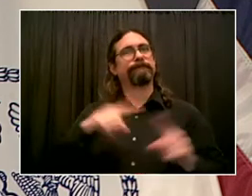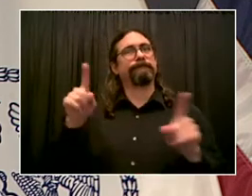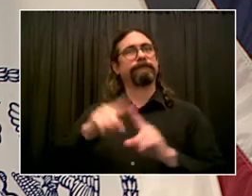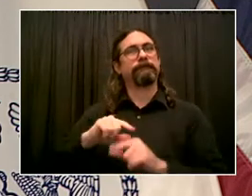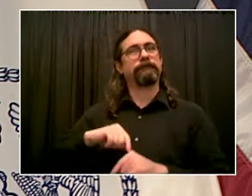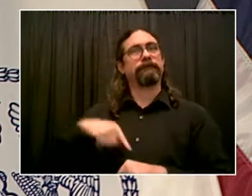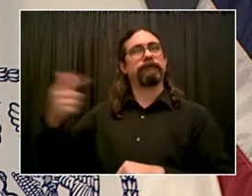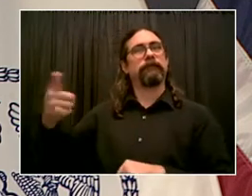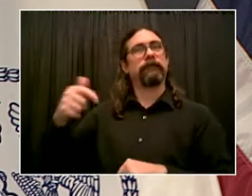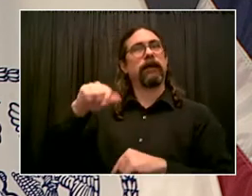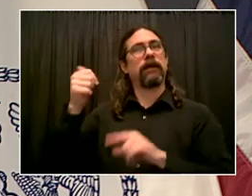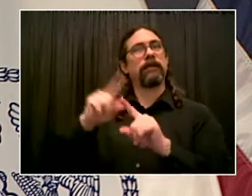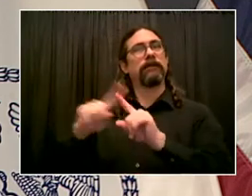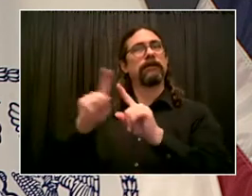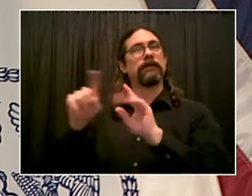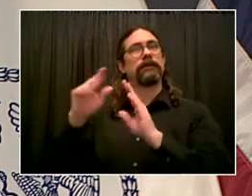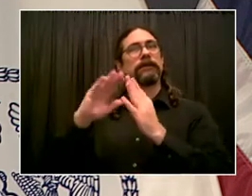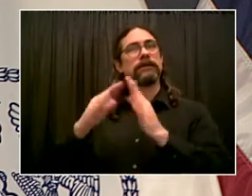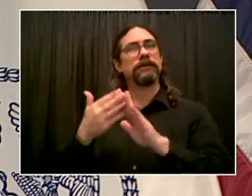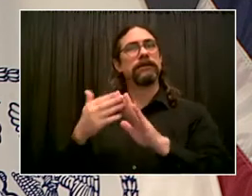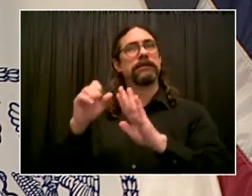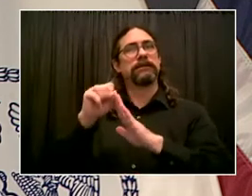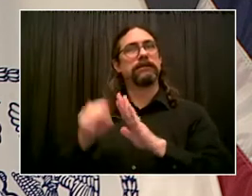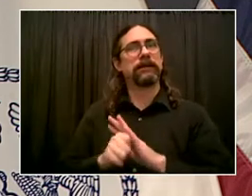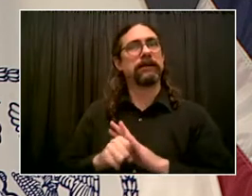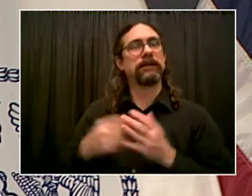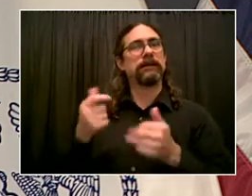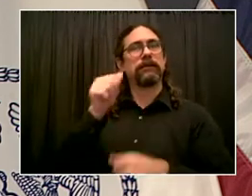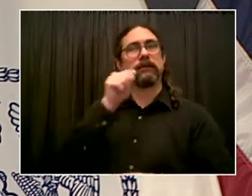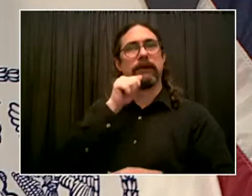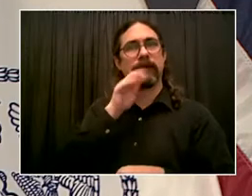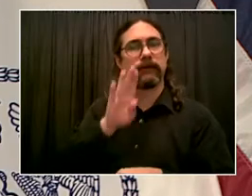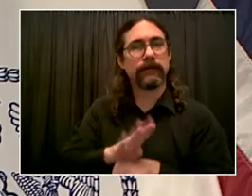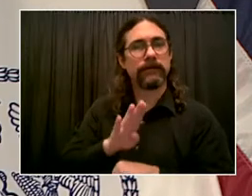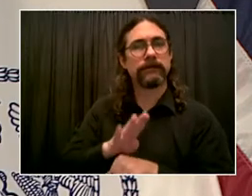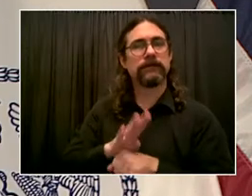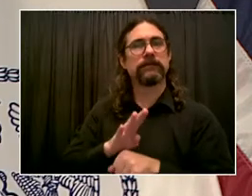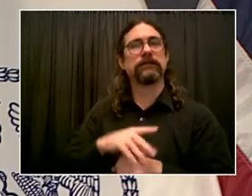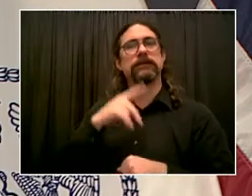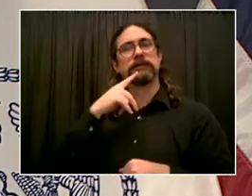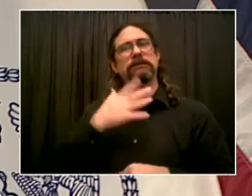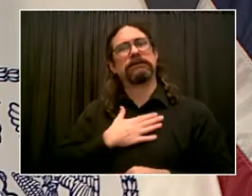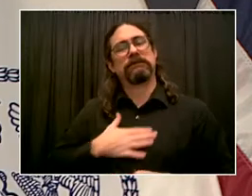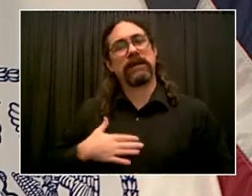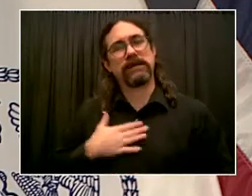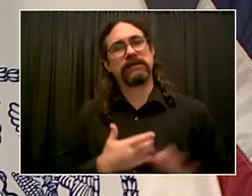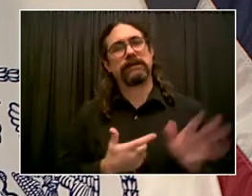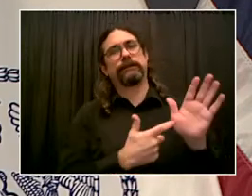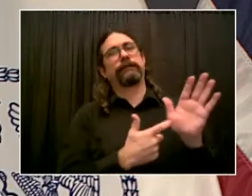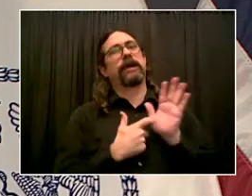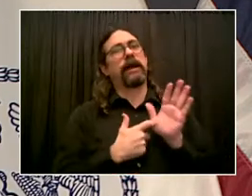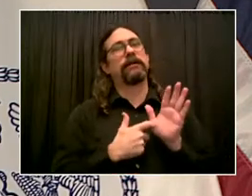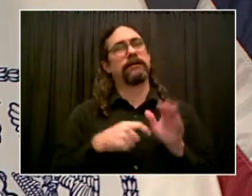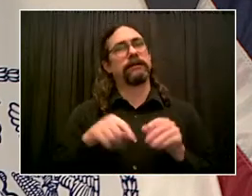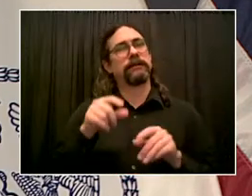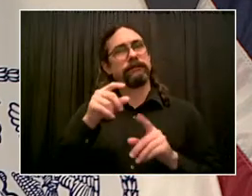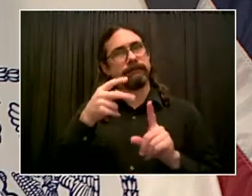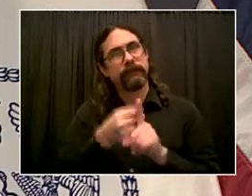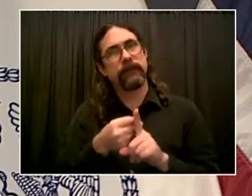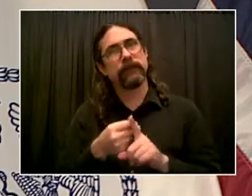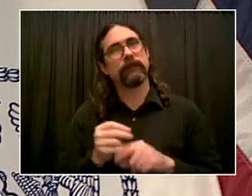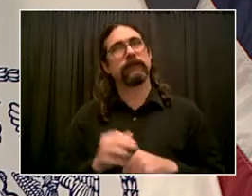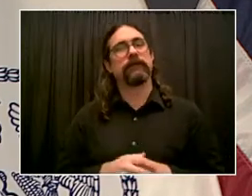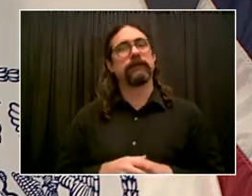private sector, implement vaccine mandates. Now they work. They protect us. They will be crucial to the strategy against